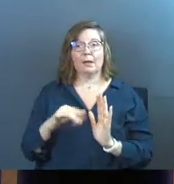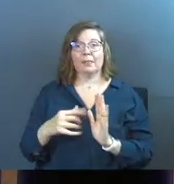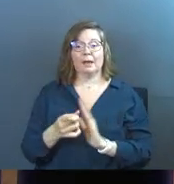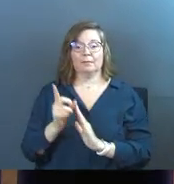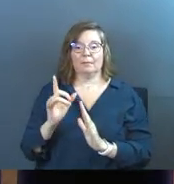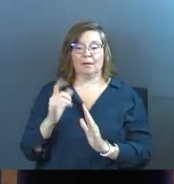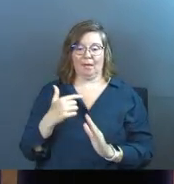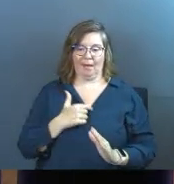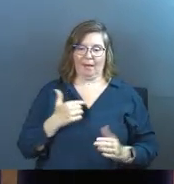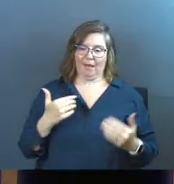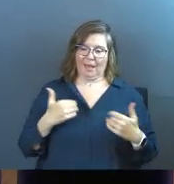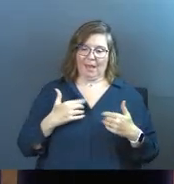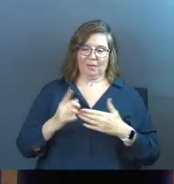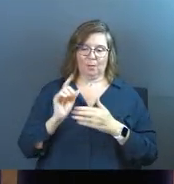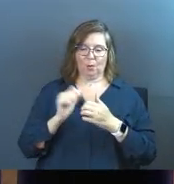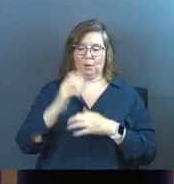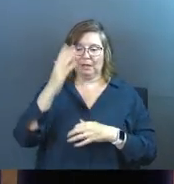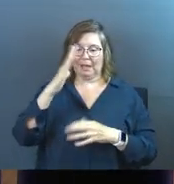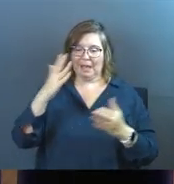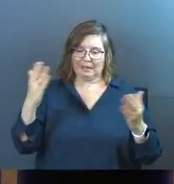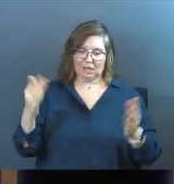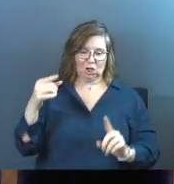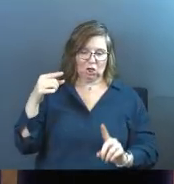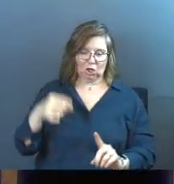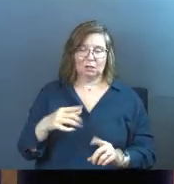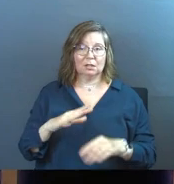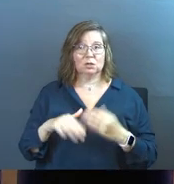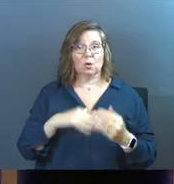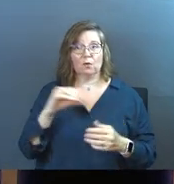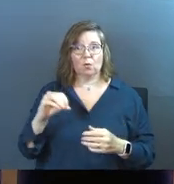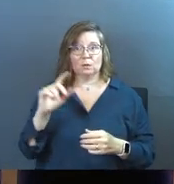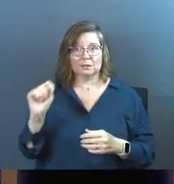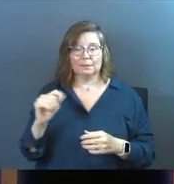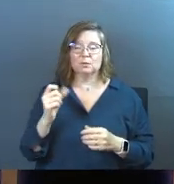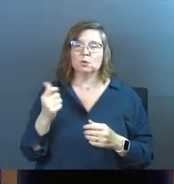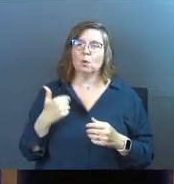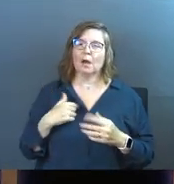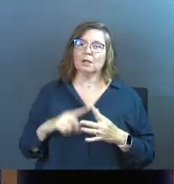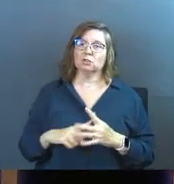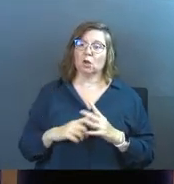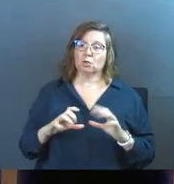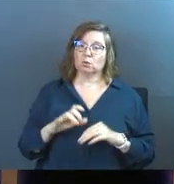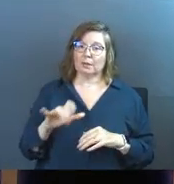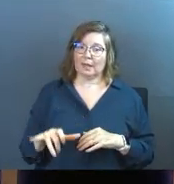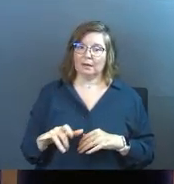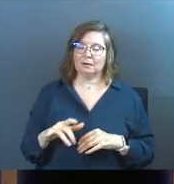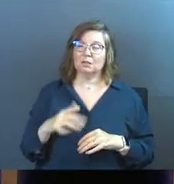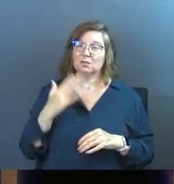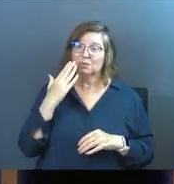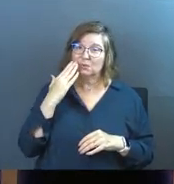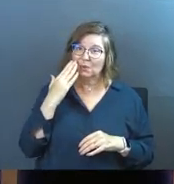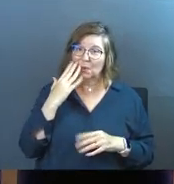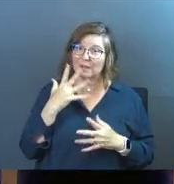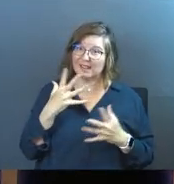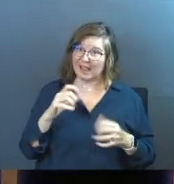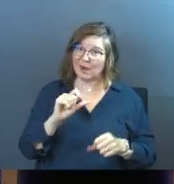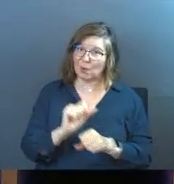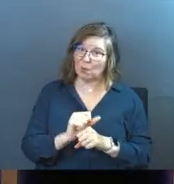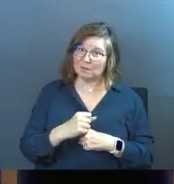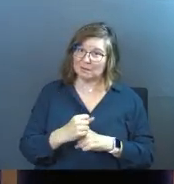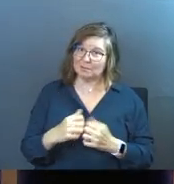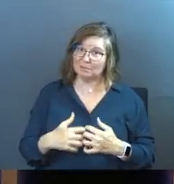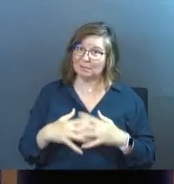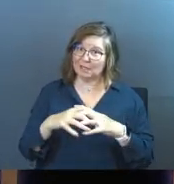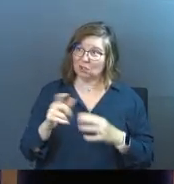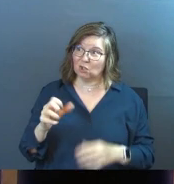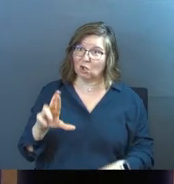that spot, like I had this moment with God here. They're all over the old Testament. And so I started to do that. And do you know, it's a lot of work to build